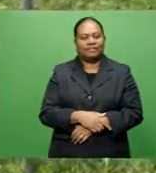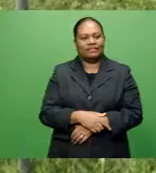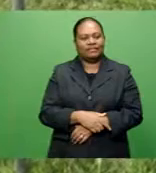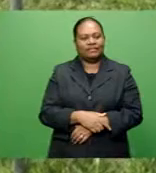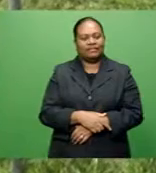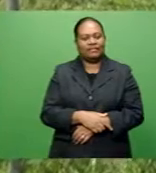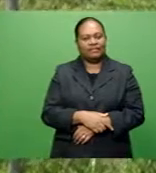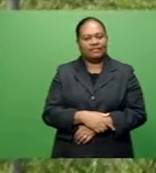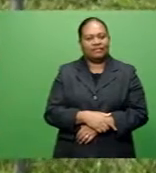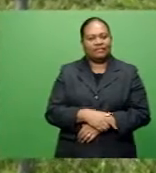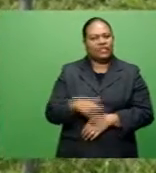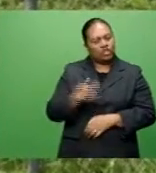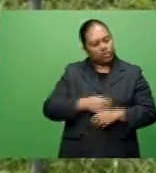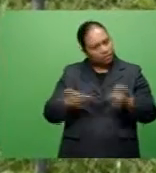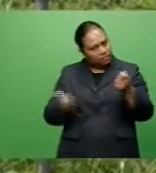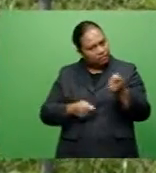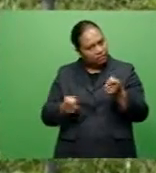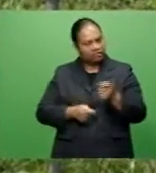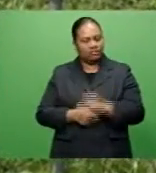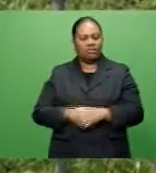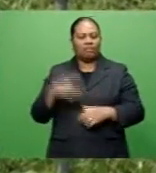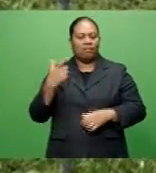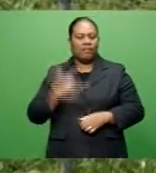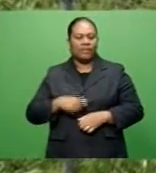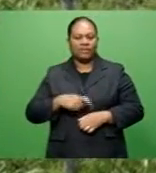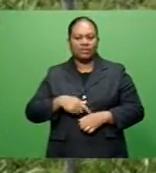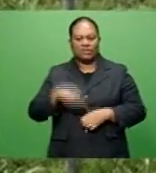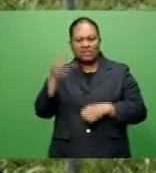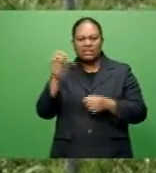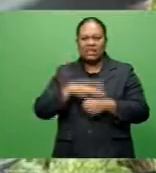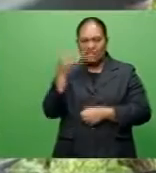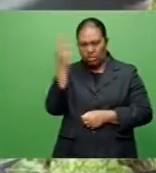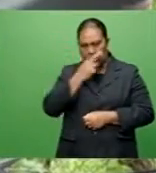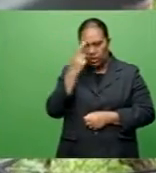They should be penalized because they are risking their own lives.